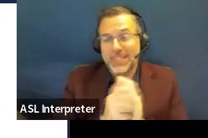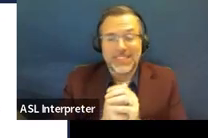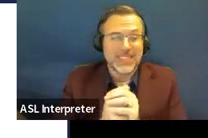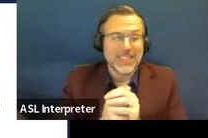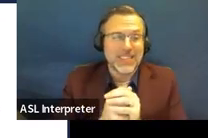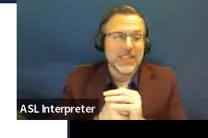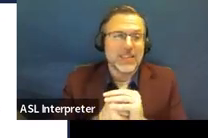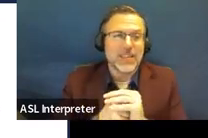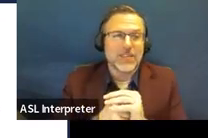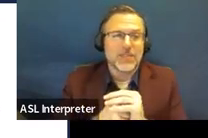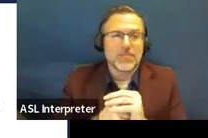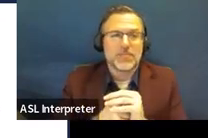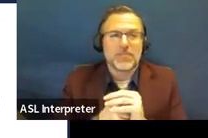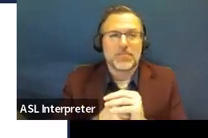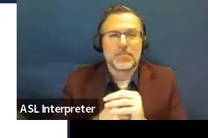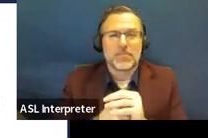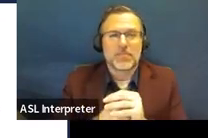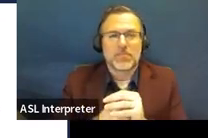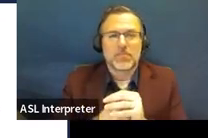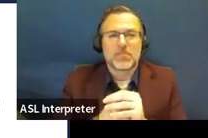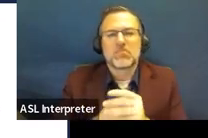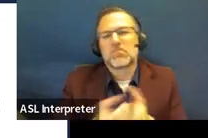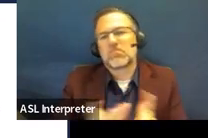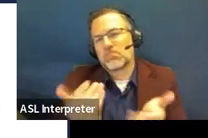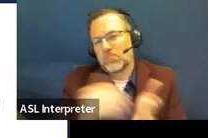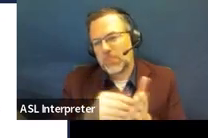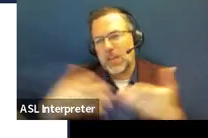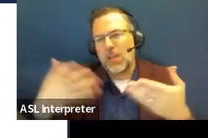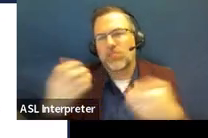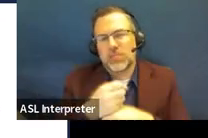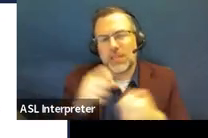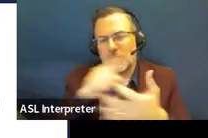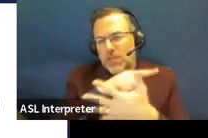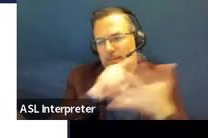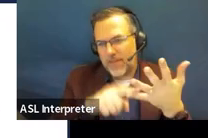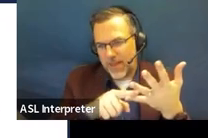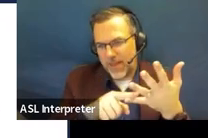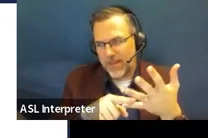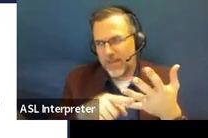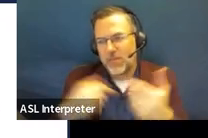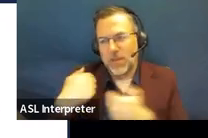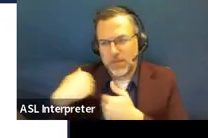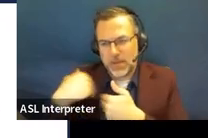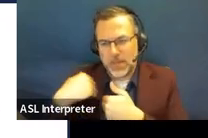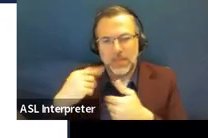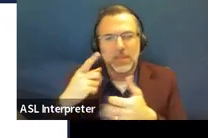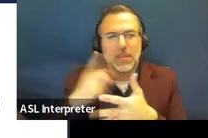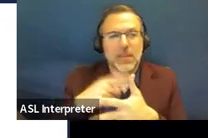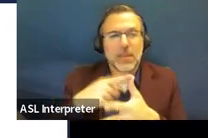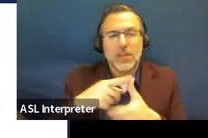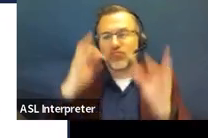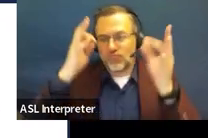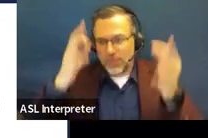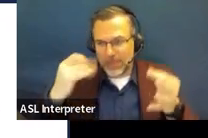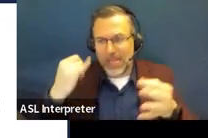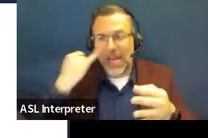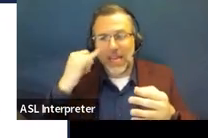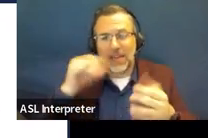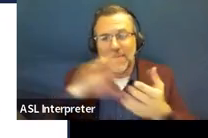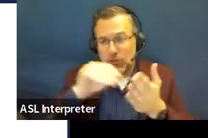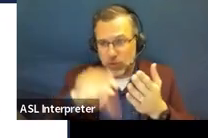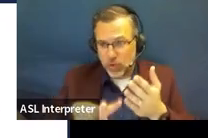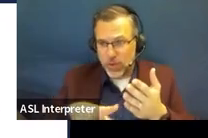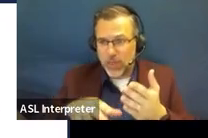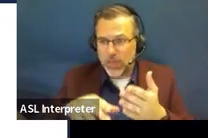A little recap of those major IEP team responsibilities. They are to determine eligibility, determine